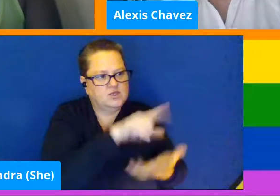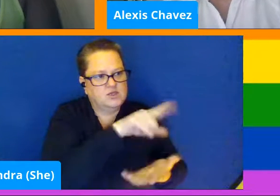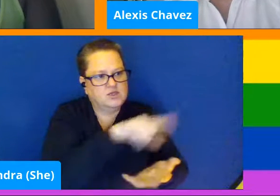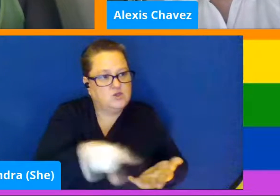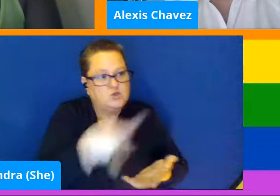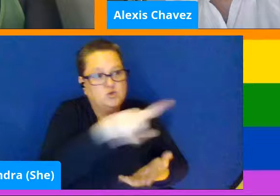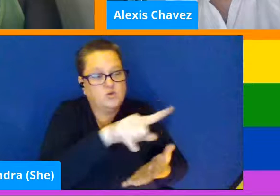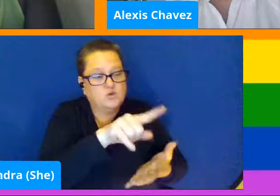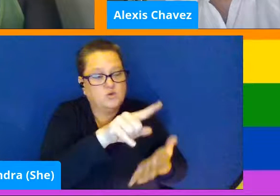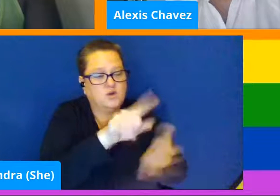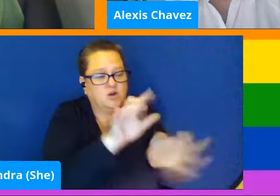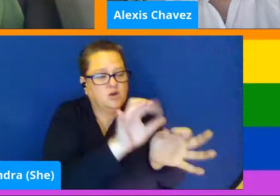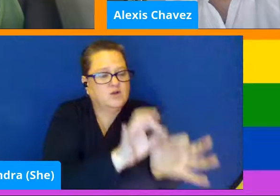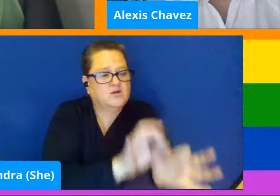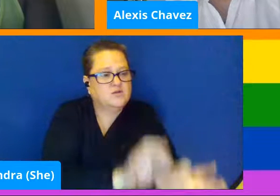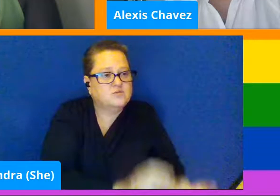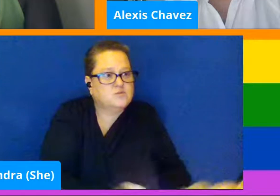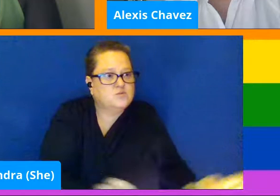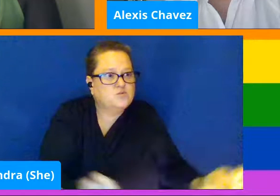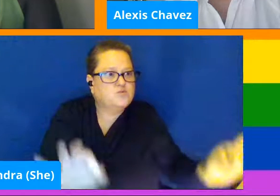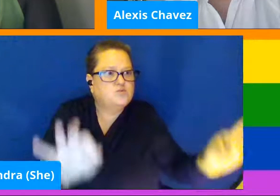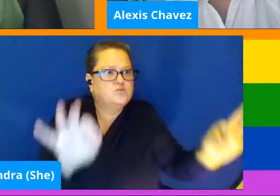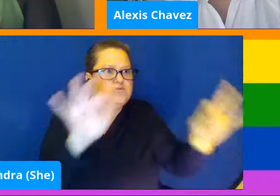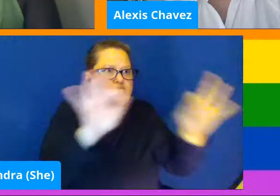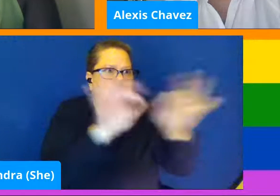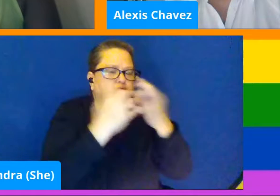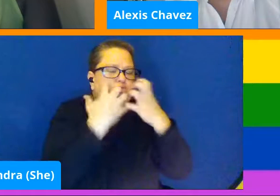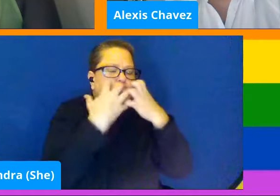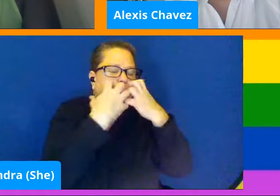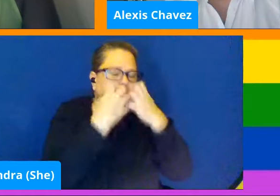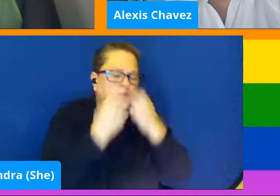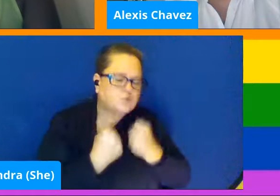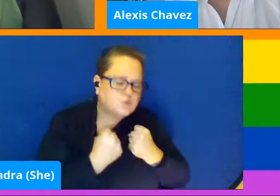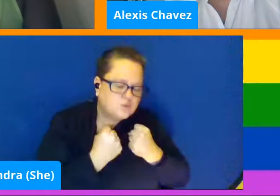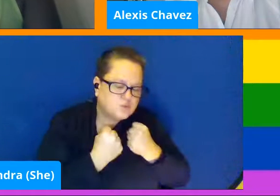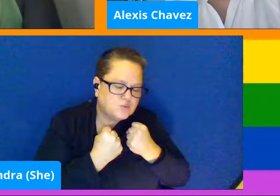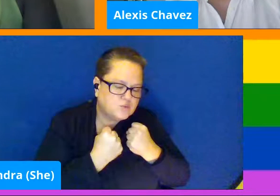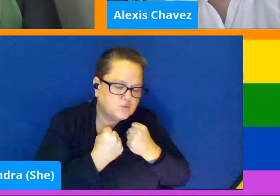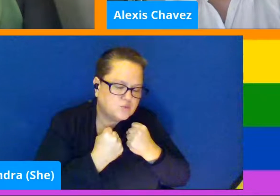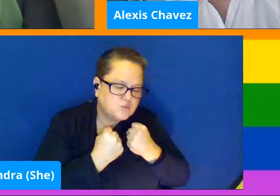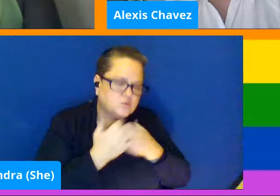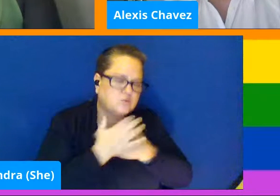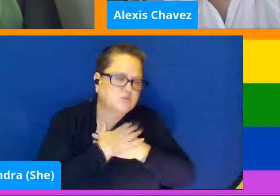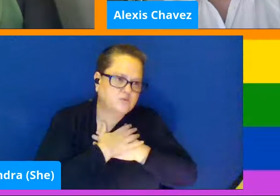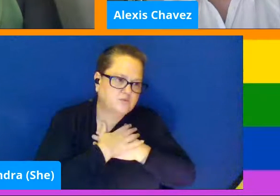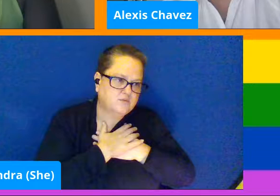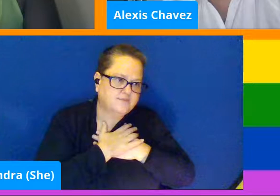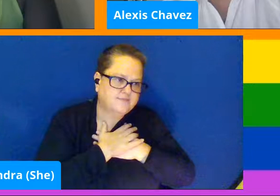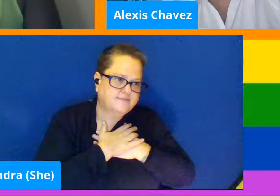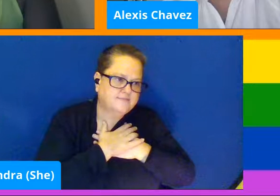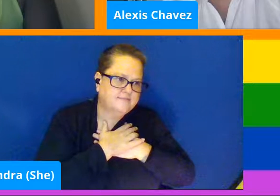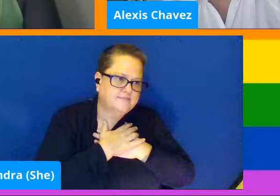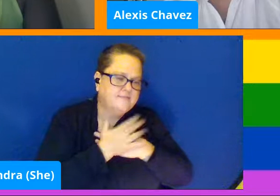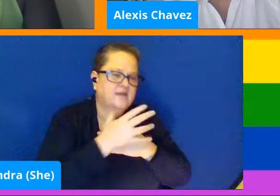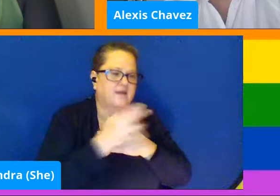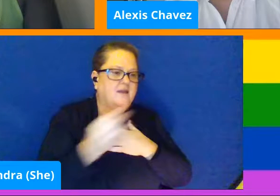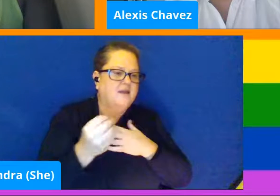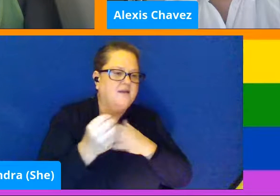um, and that you are cared for. Um, and